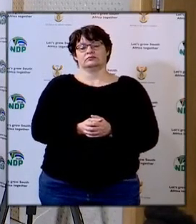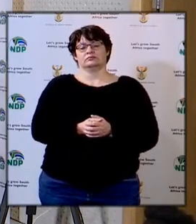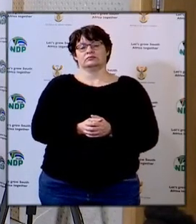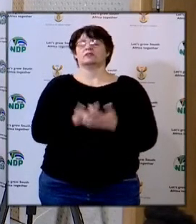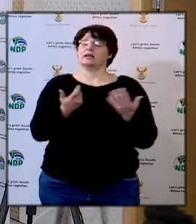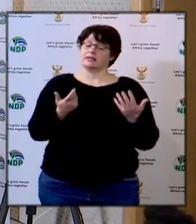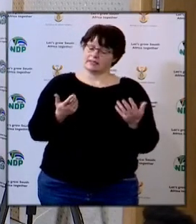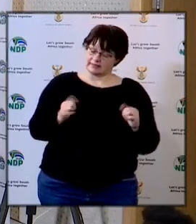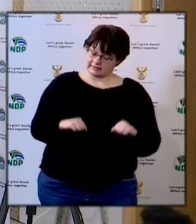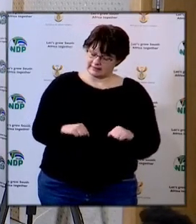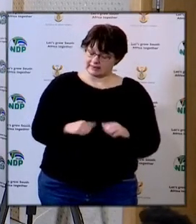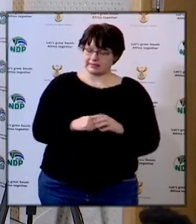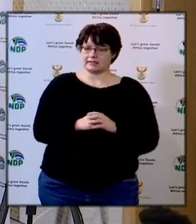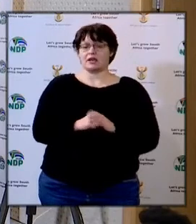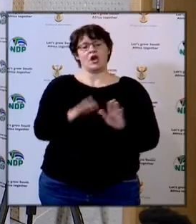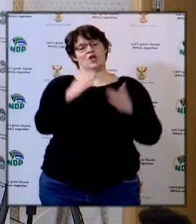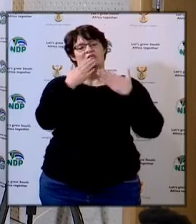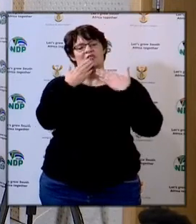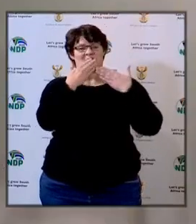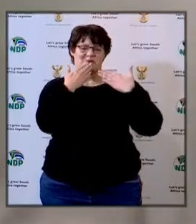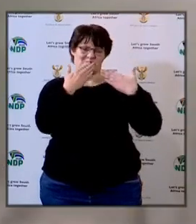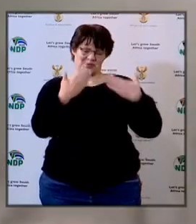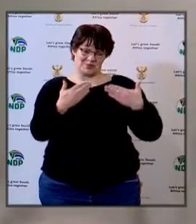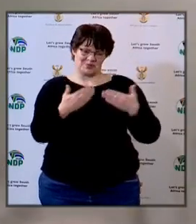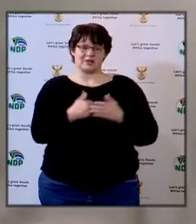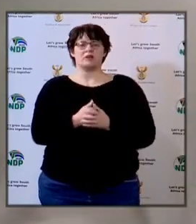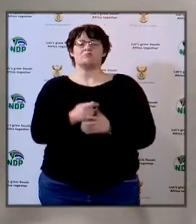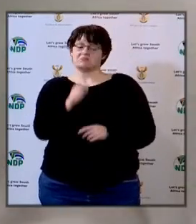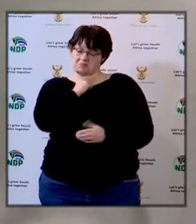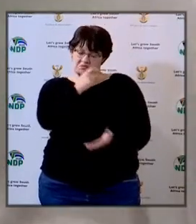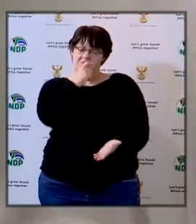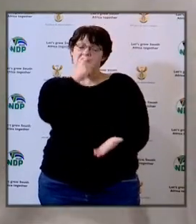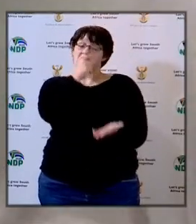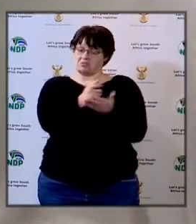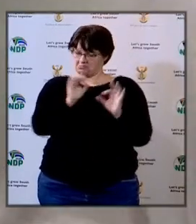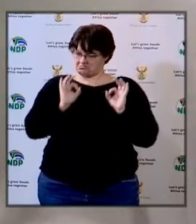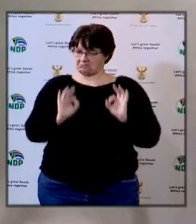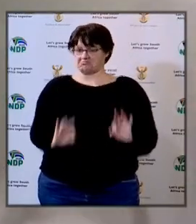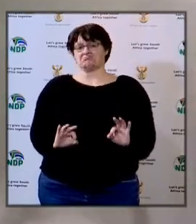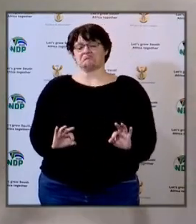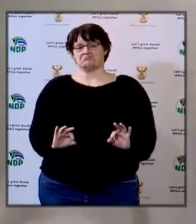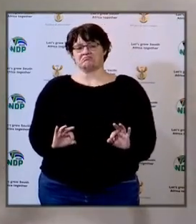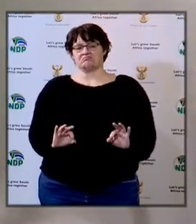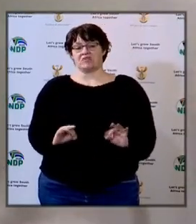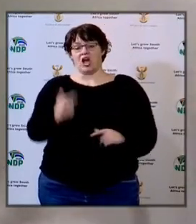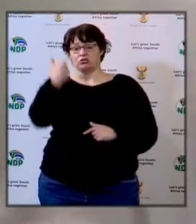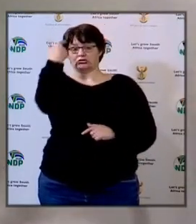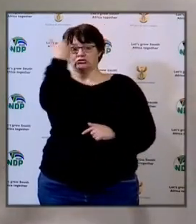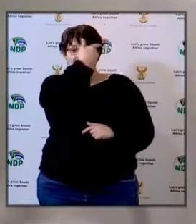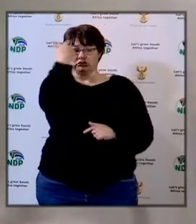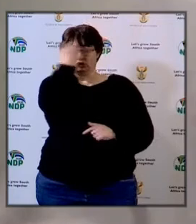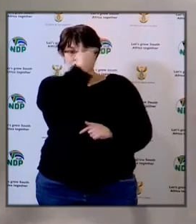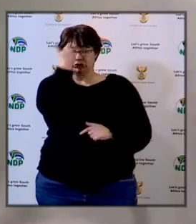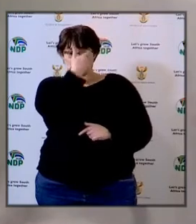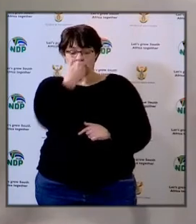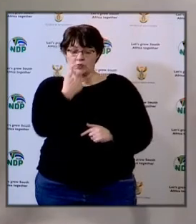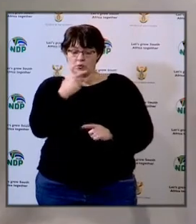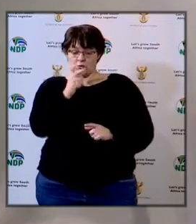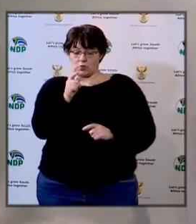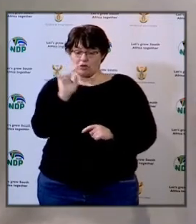yes thank you very much I can also confirm that the screeners that have been appointed